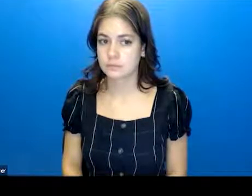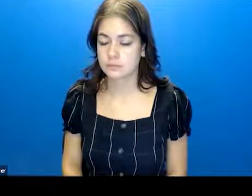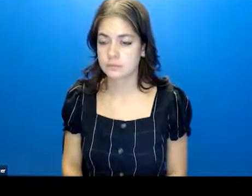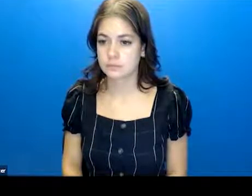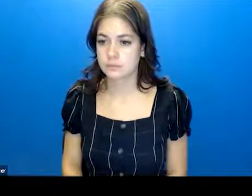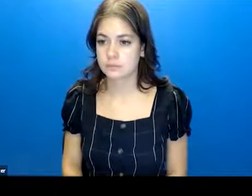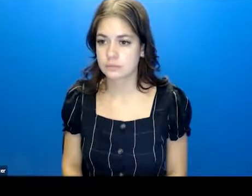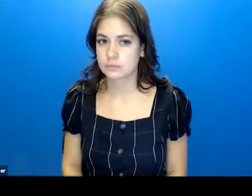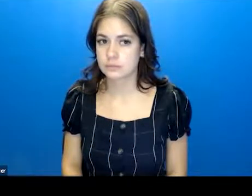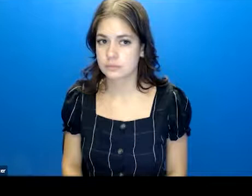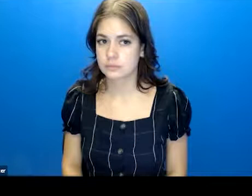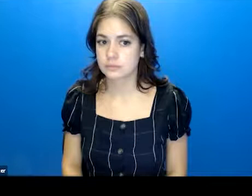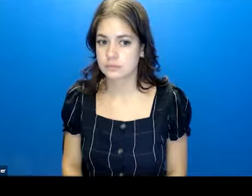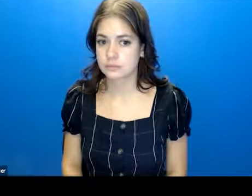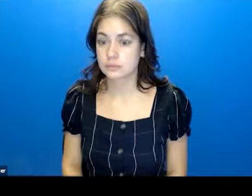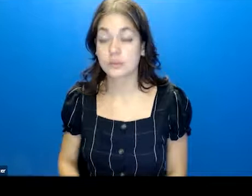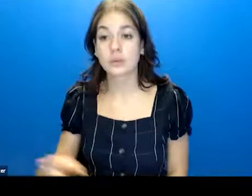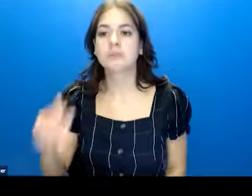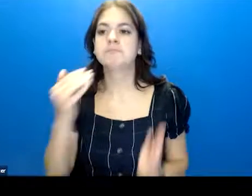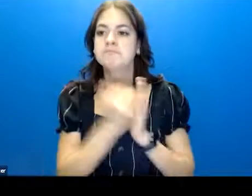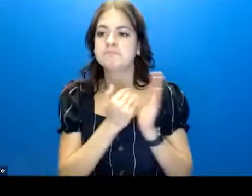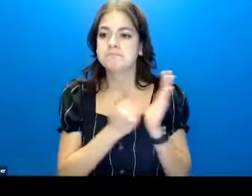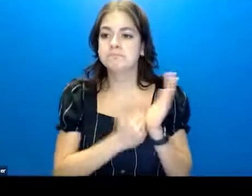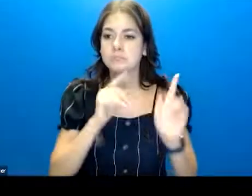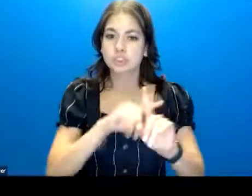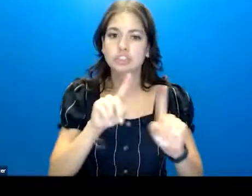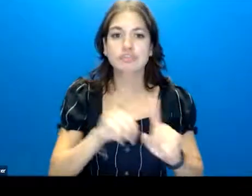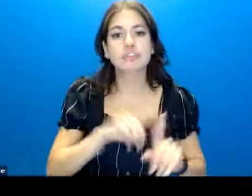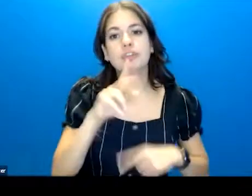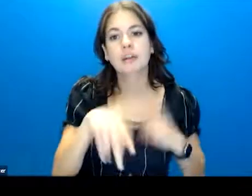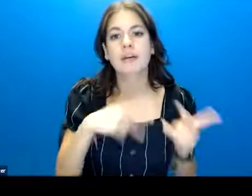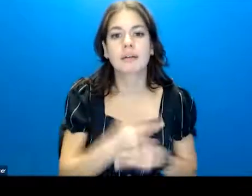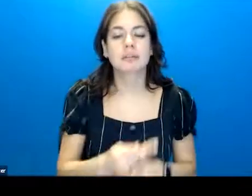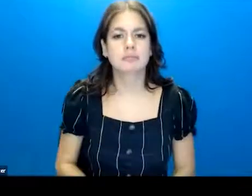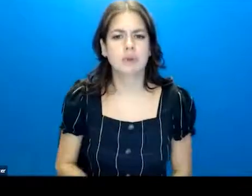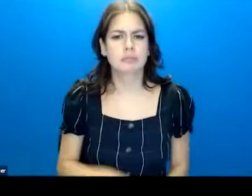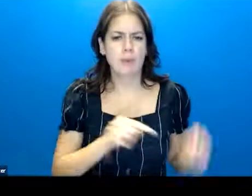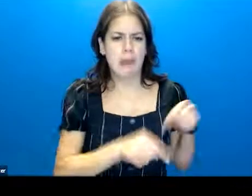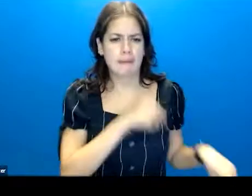Let's see if works now. Okay. So you'll go through and you'll rate the different types. Oops. Go back.